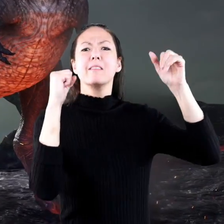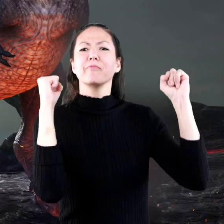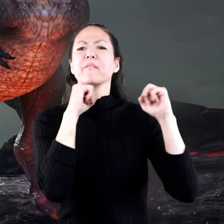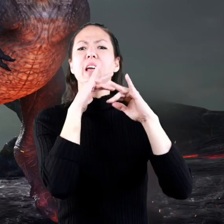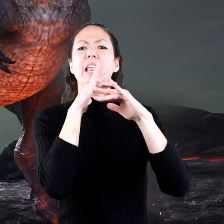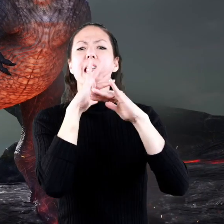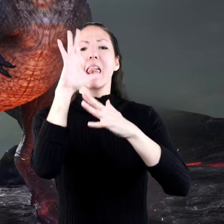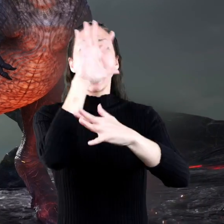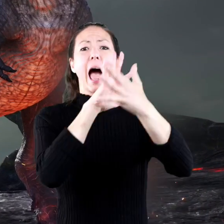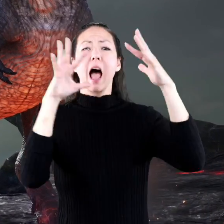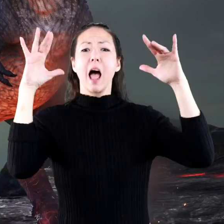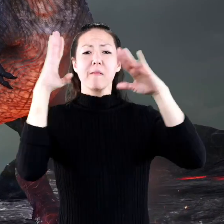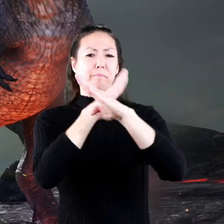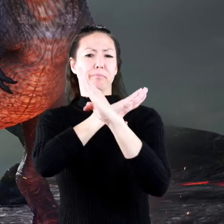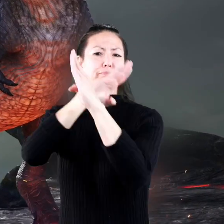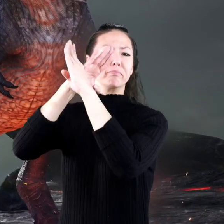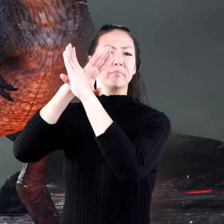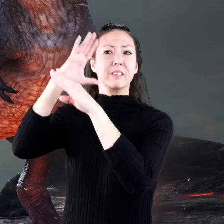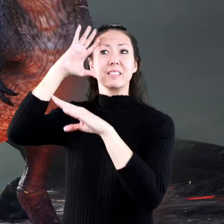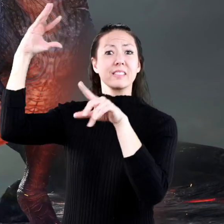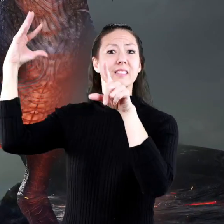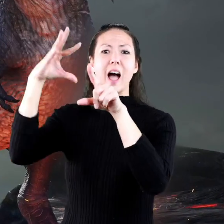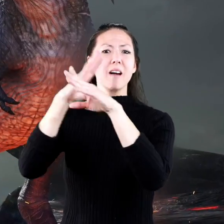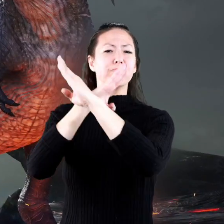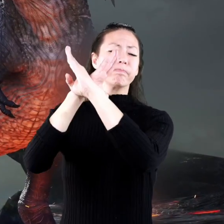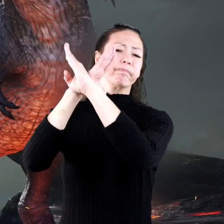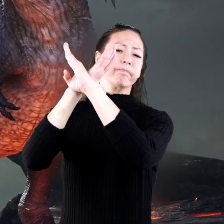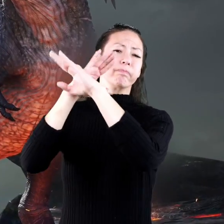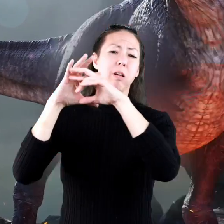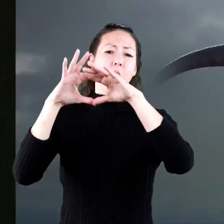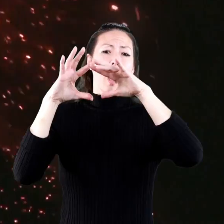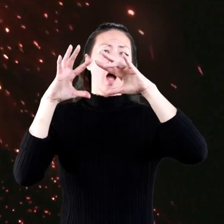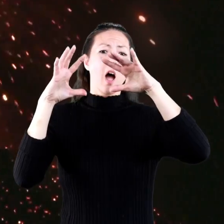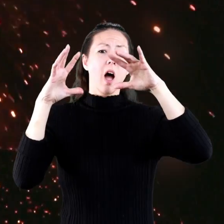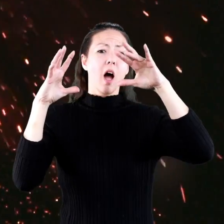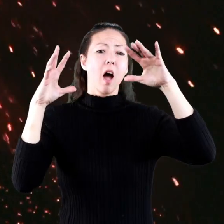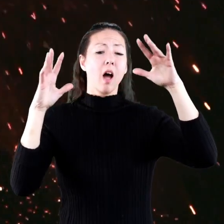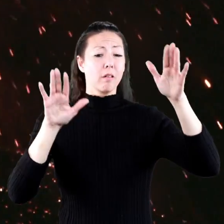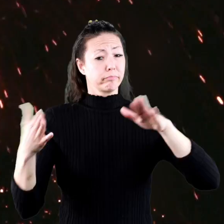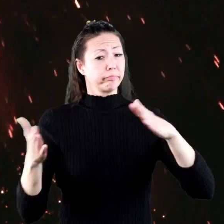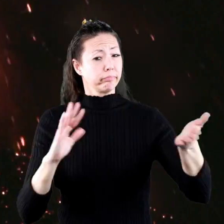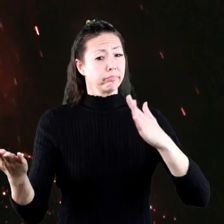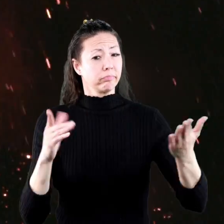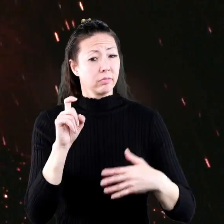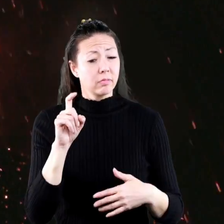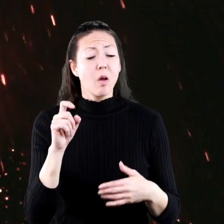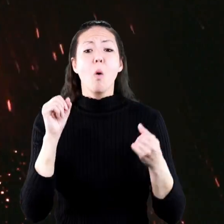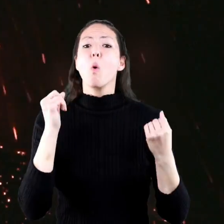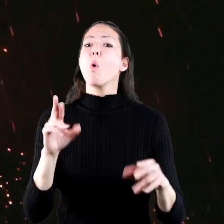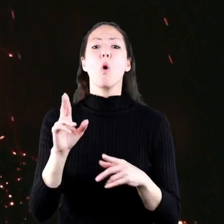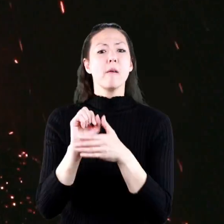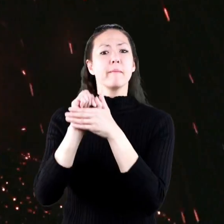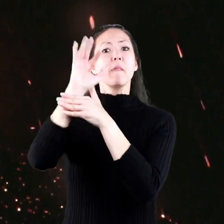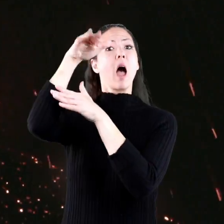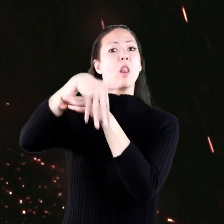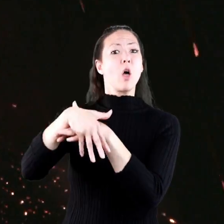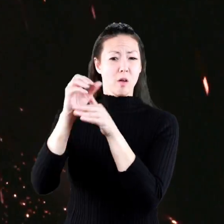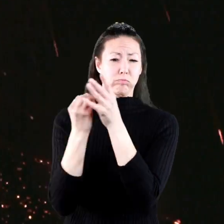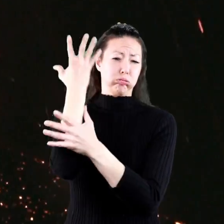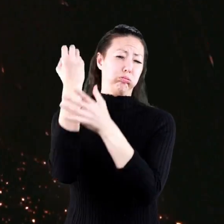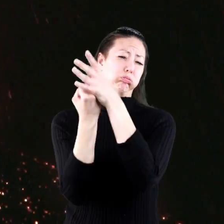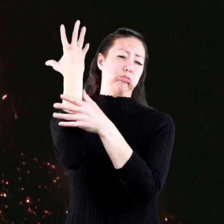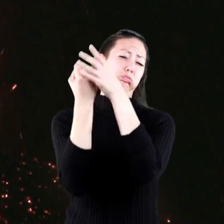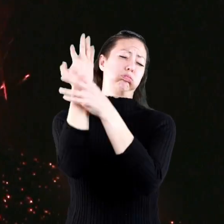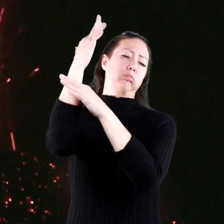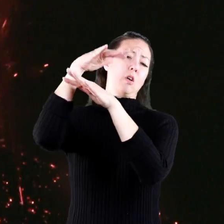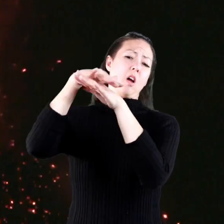cloud of dust to cover the earth changing the climate of the earth other scientists believe that it was extensive volcanic